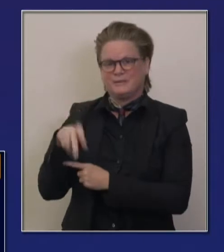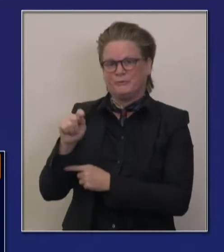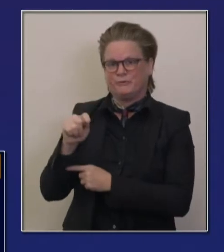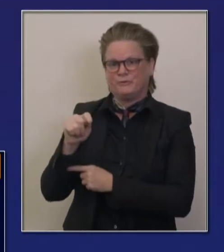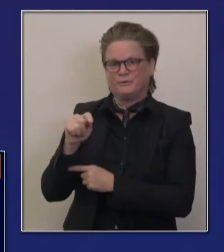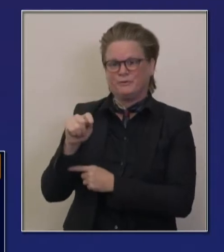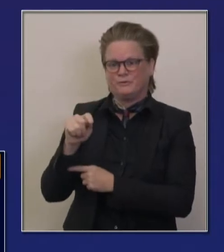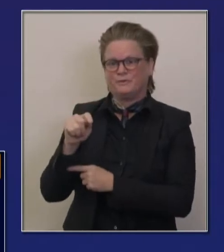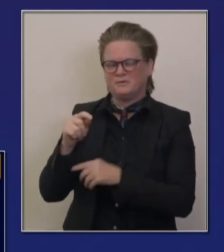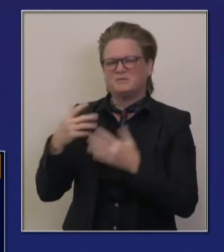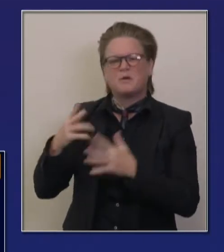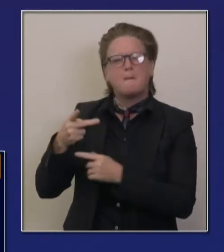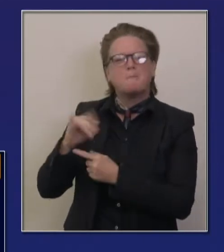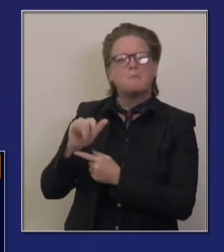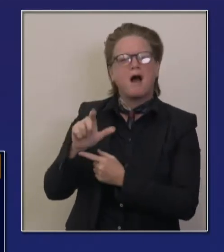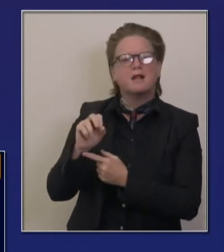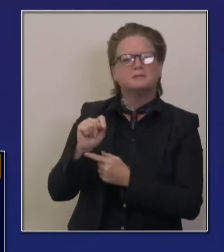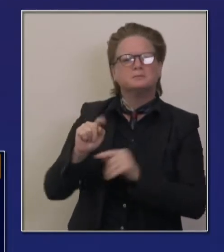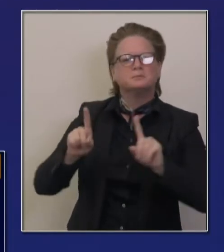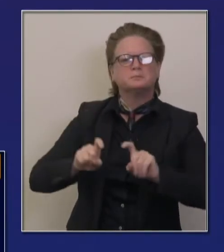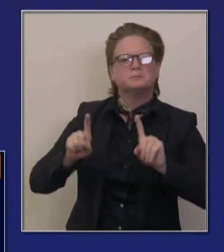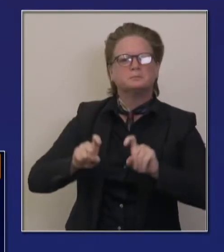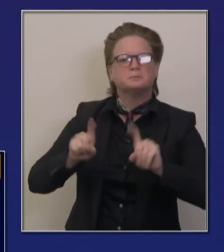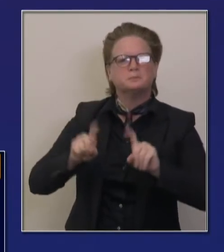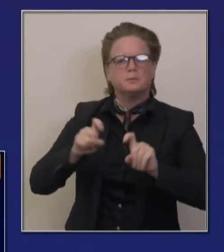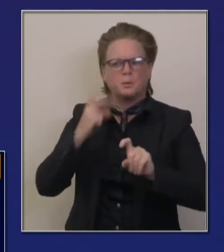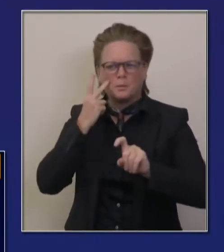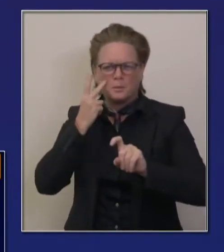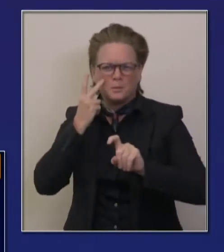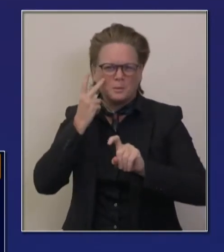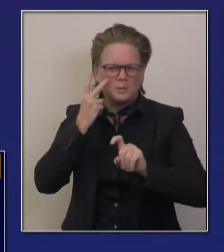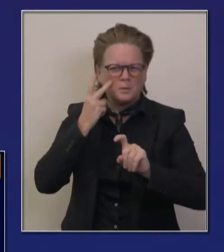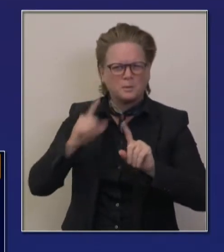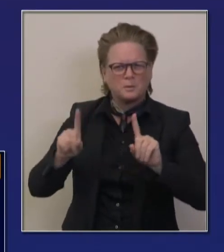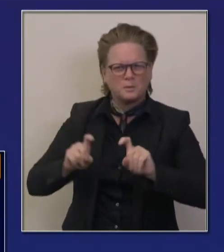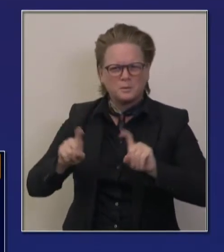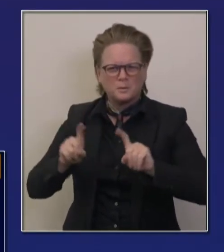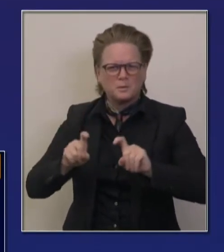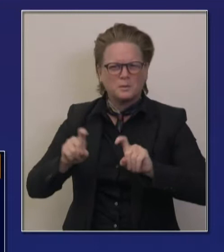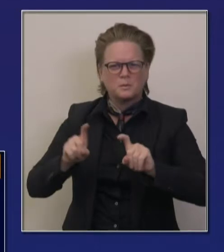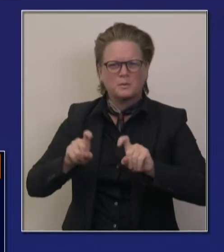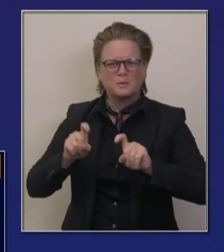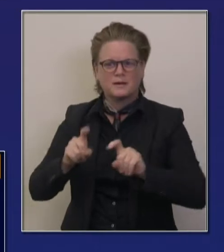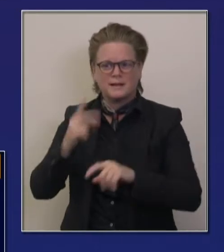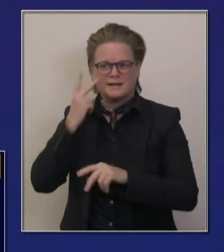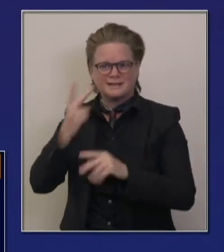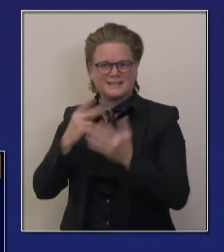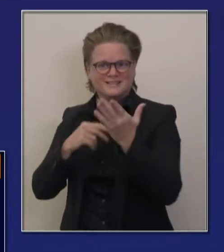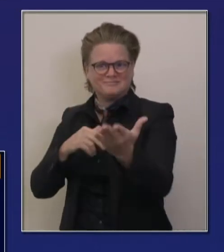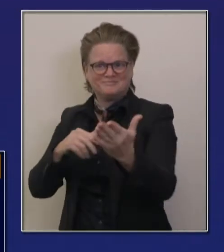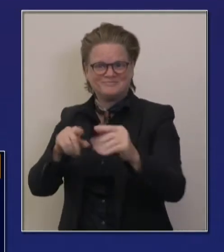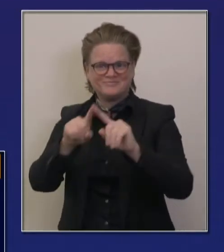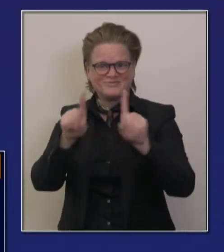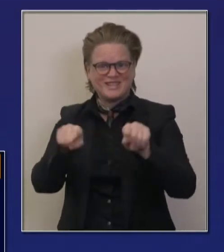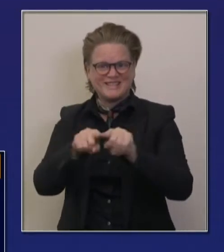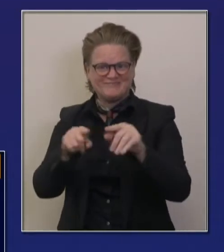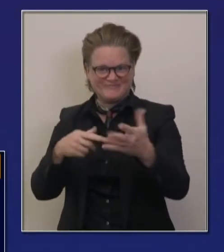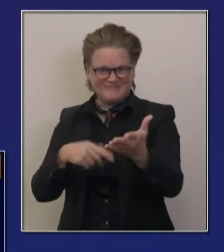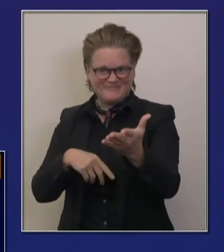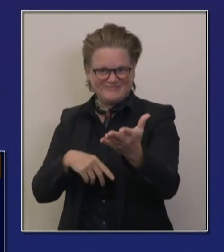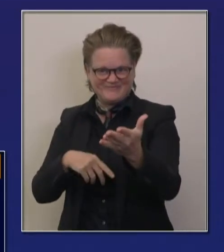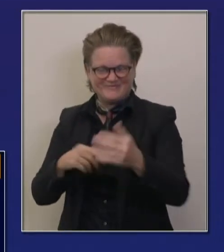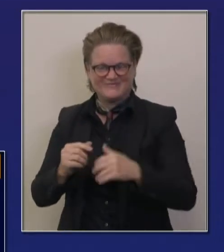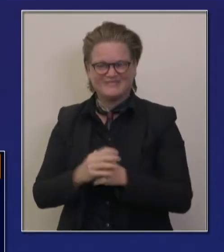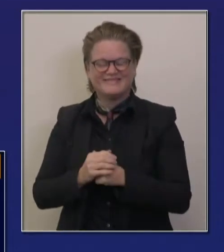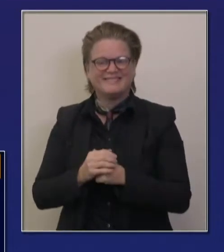UCs. But you can see here that the California Notify app we're putting out is about an